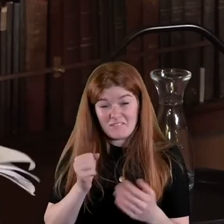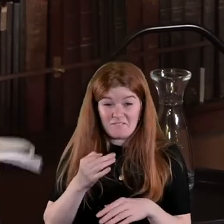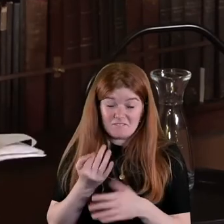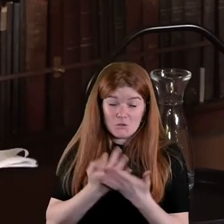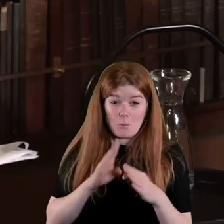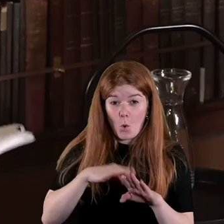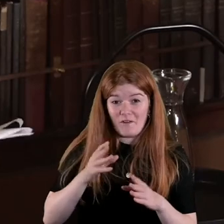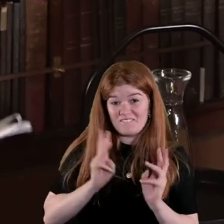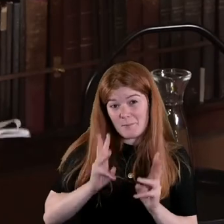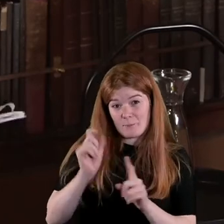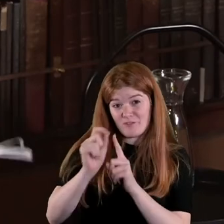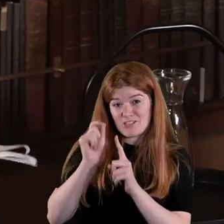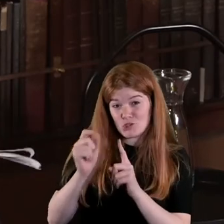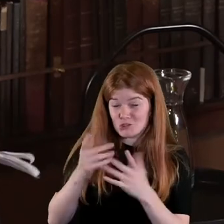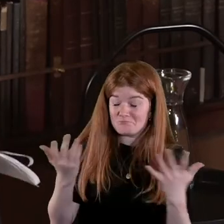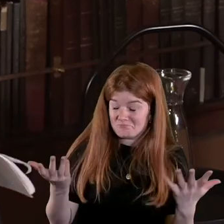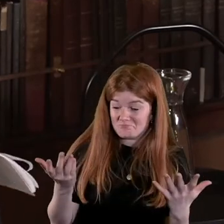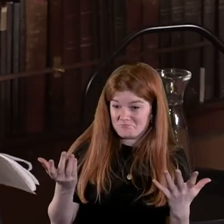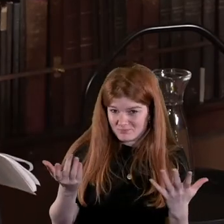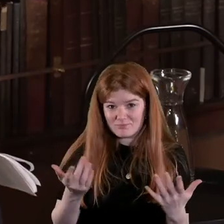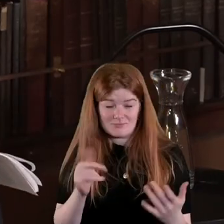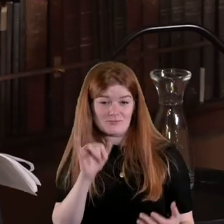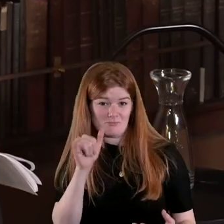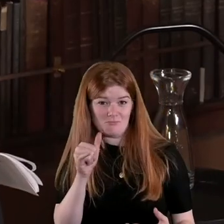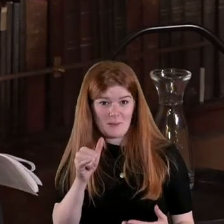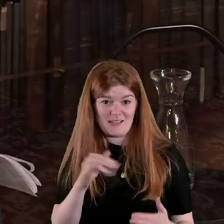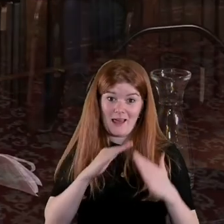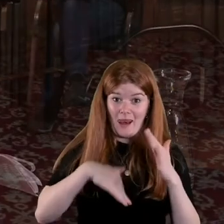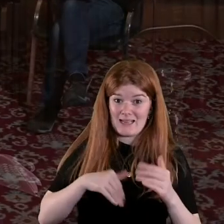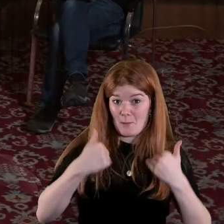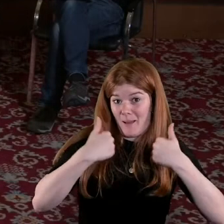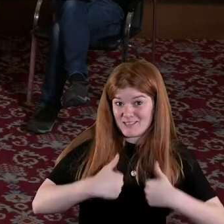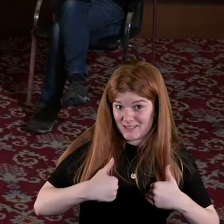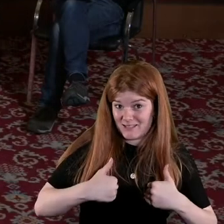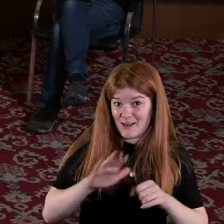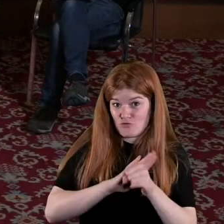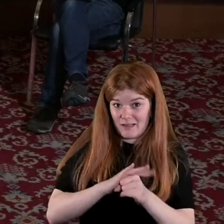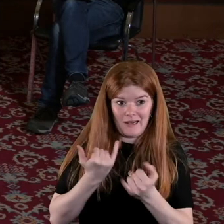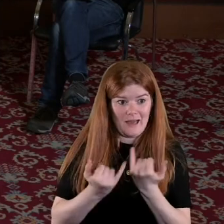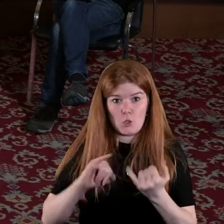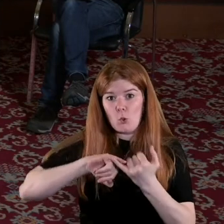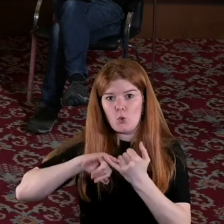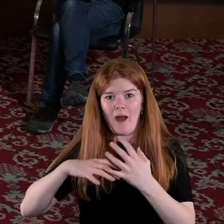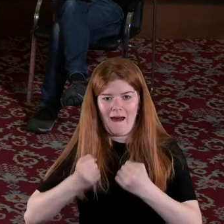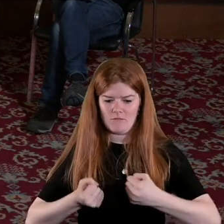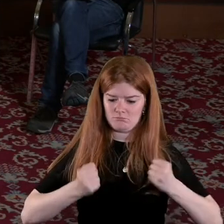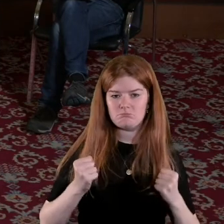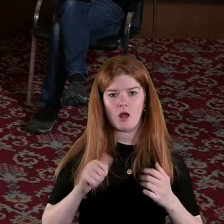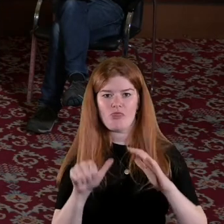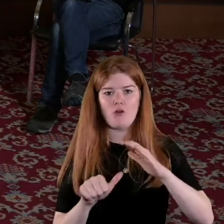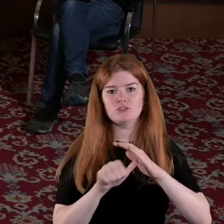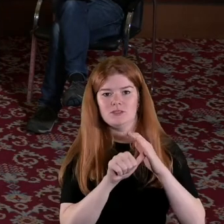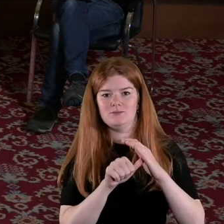professors and you know that it's perhaps a less masculinist discipline in terms of who has epistemic authority